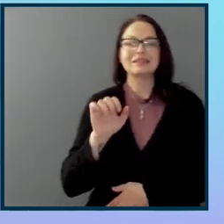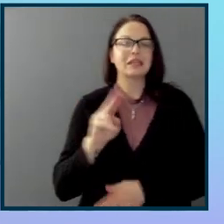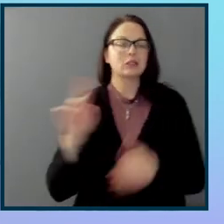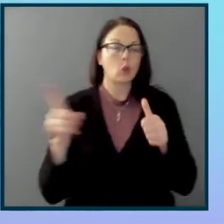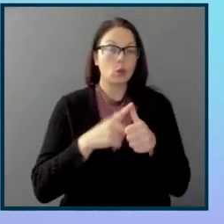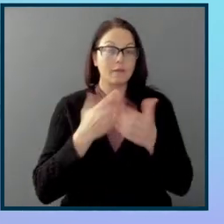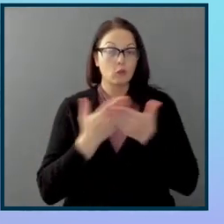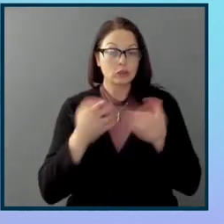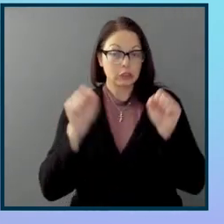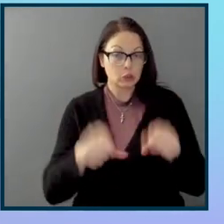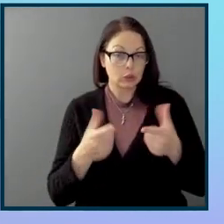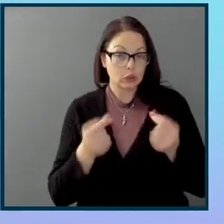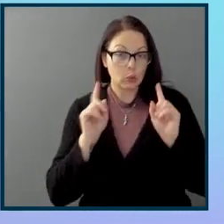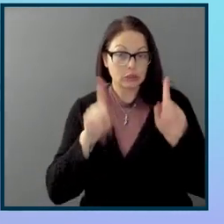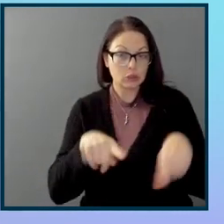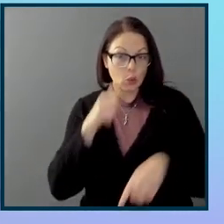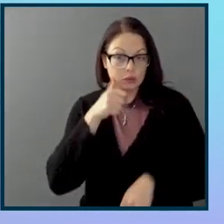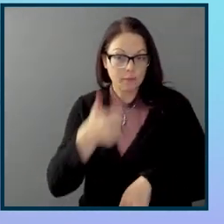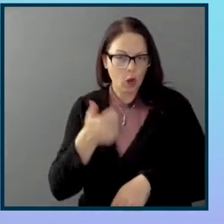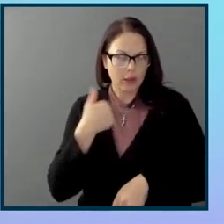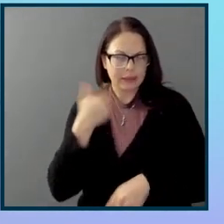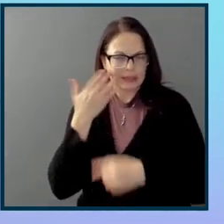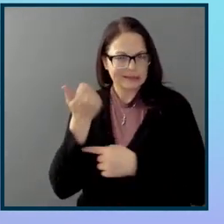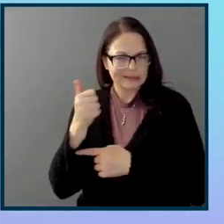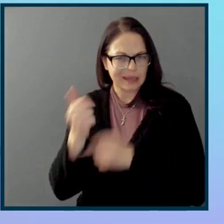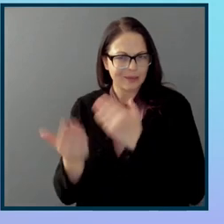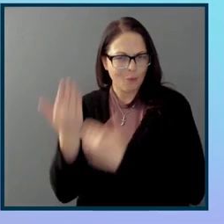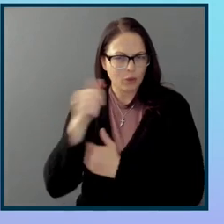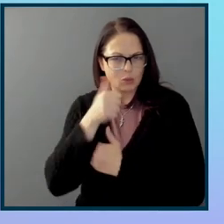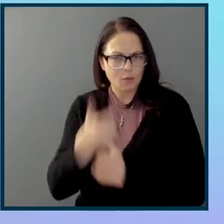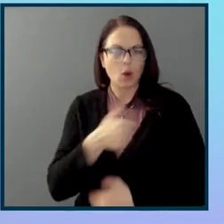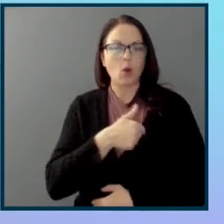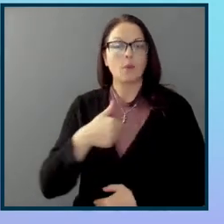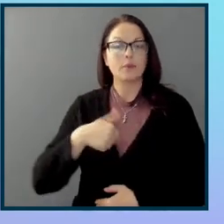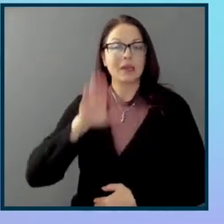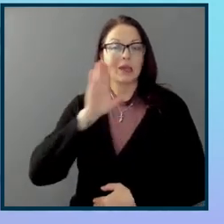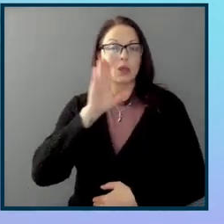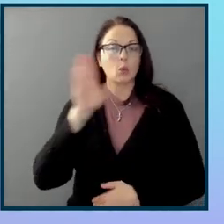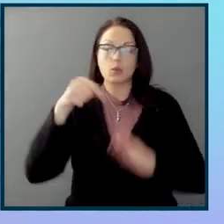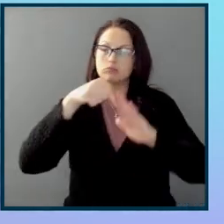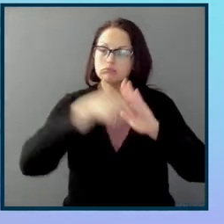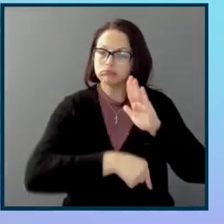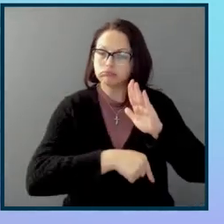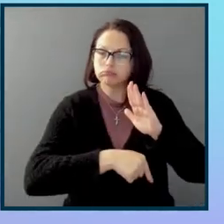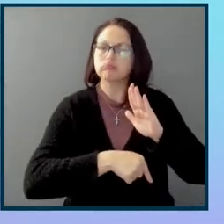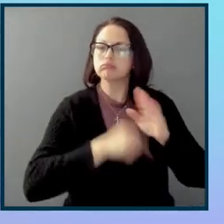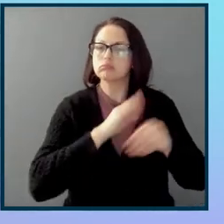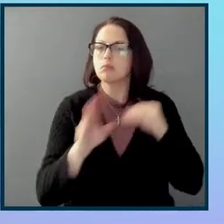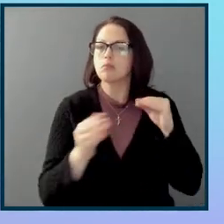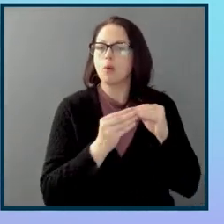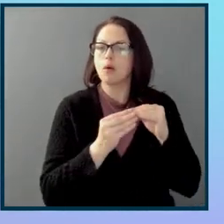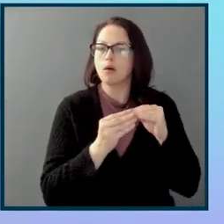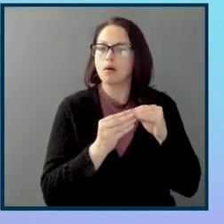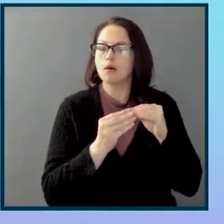tomorrow. think it's at 10 a.m. Yeah, 10 time tomorrow, where we're actually going to go into this in quite a lot of detail. But